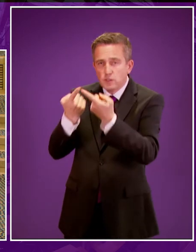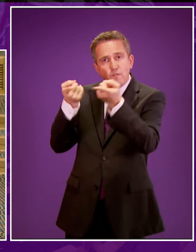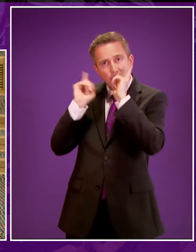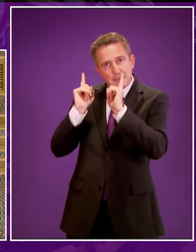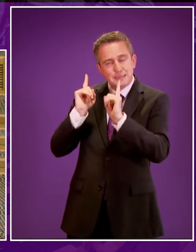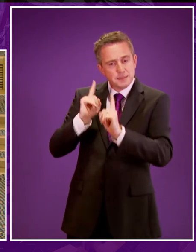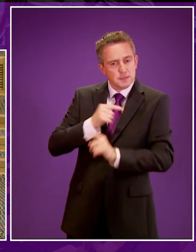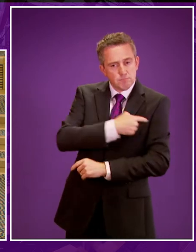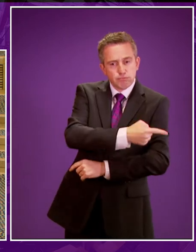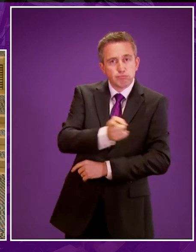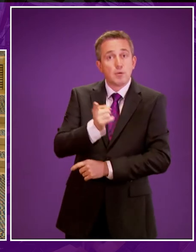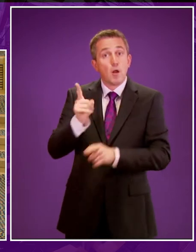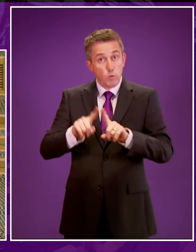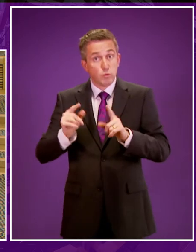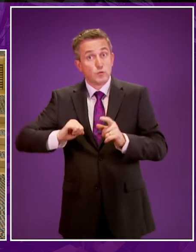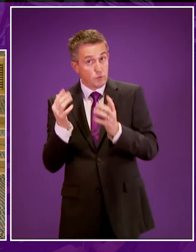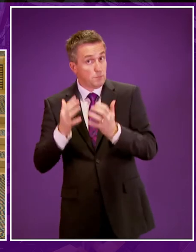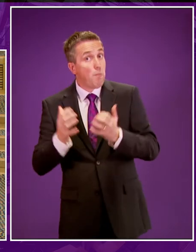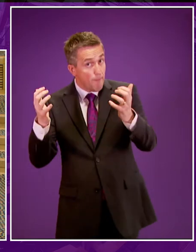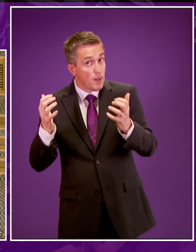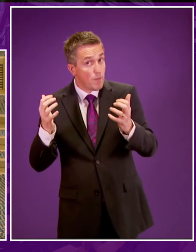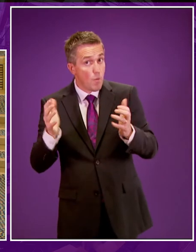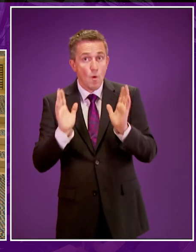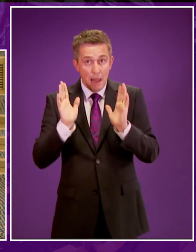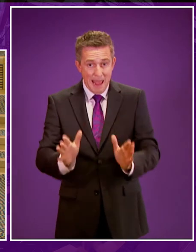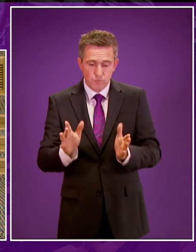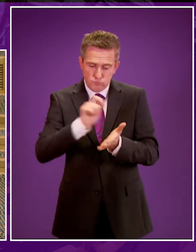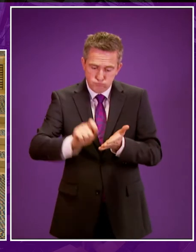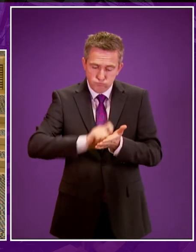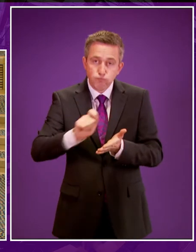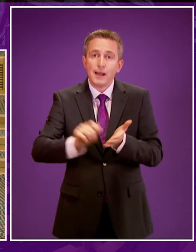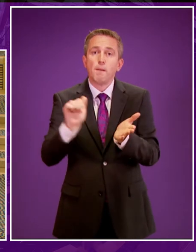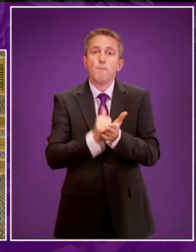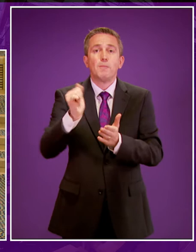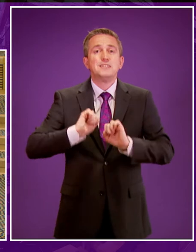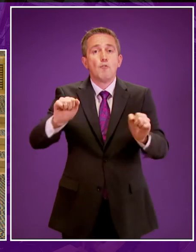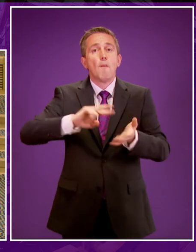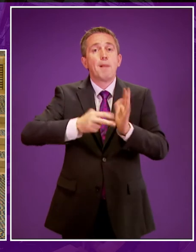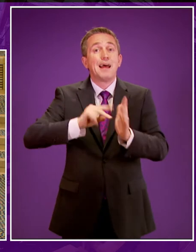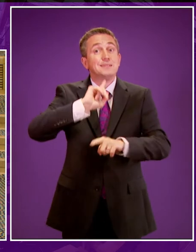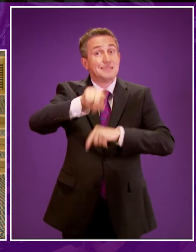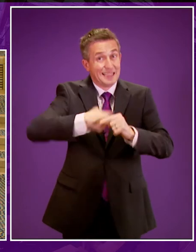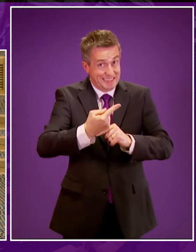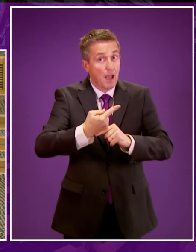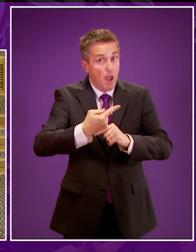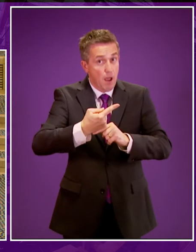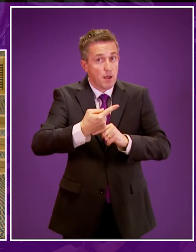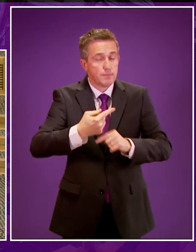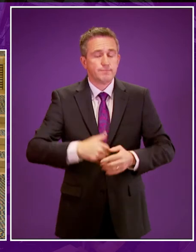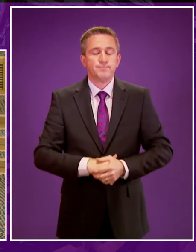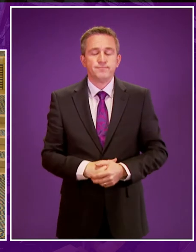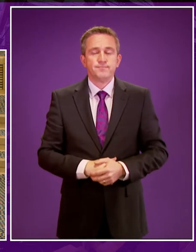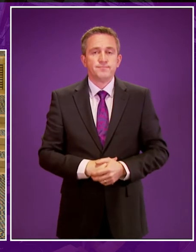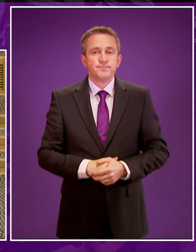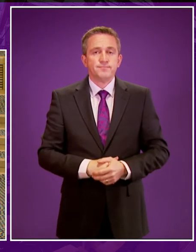universities, public and the Scottish Parliament will have to publish their own plans next year. We're keen to share